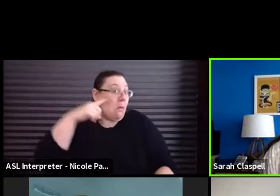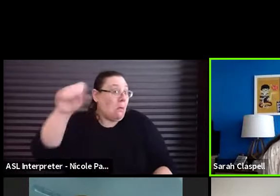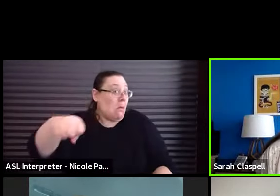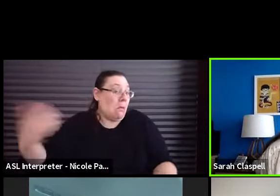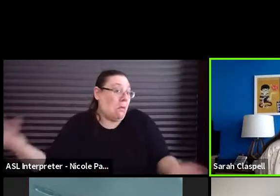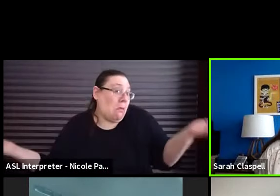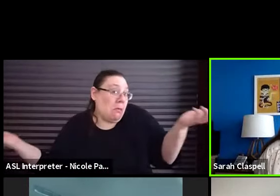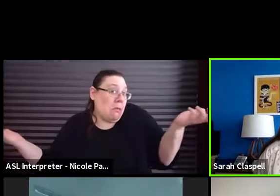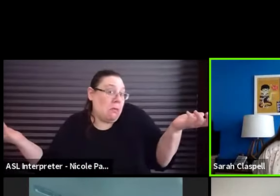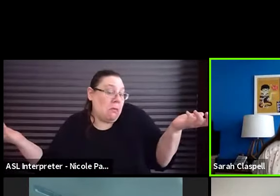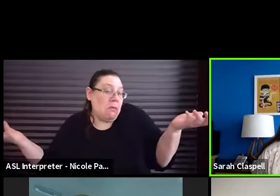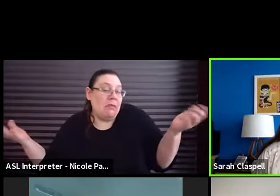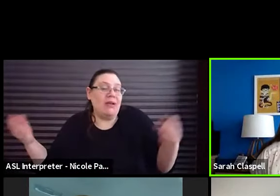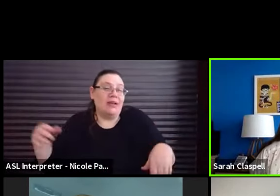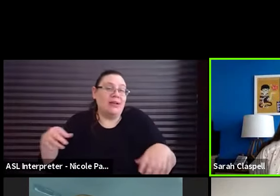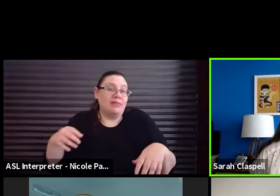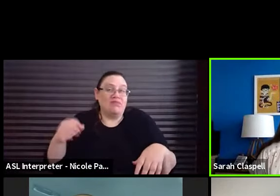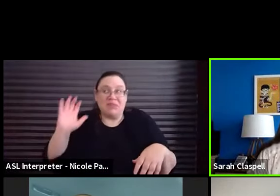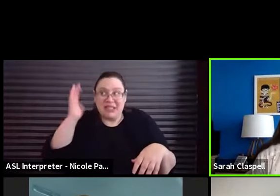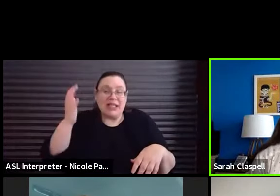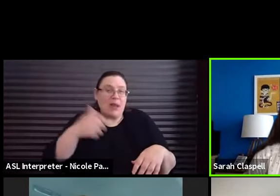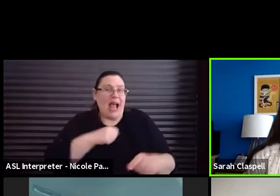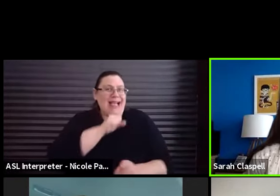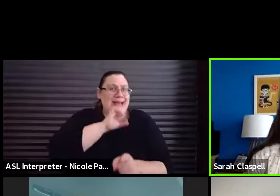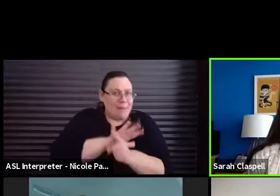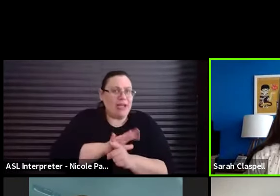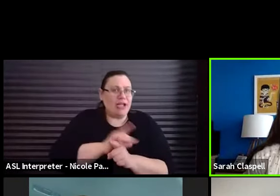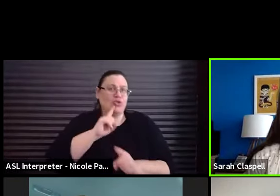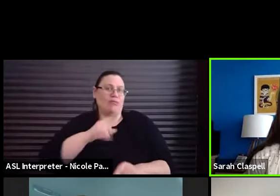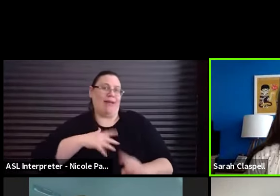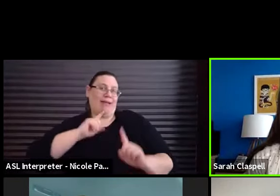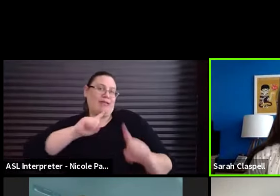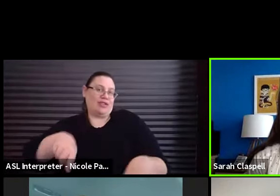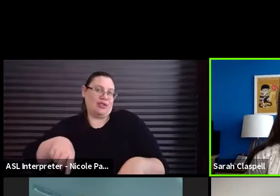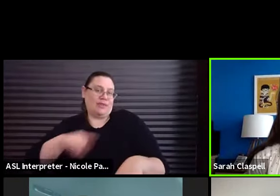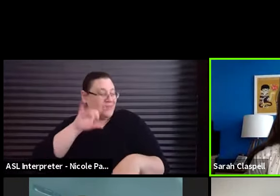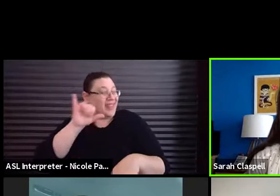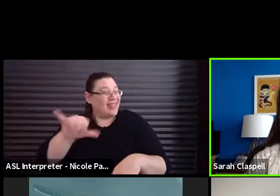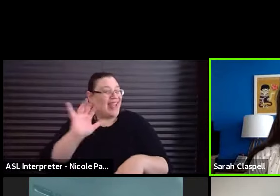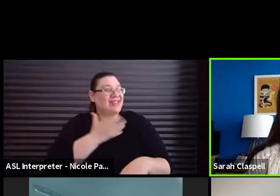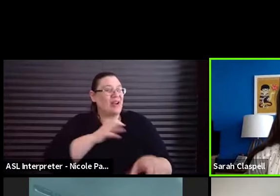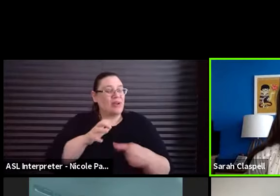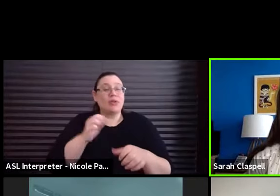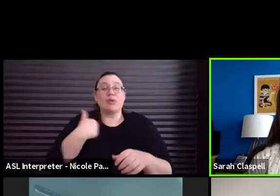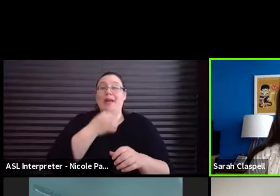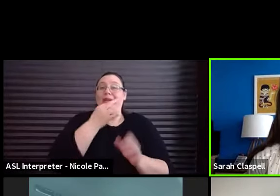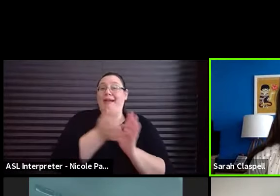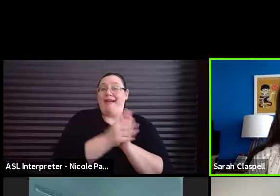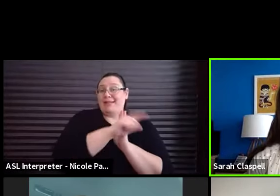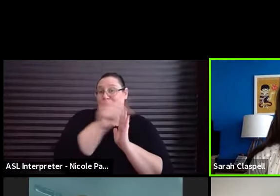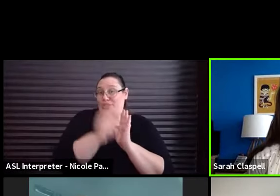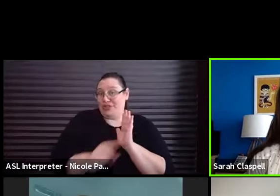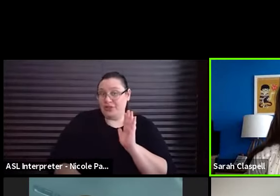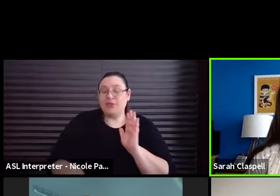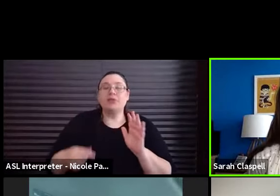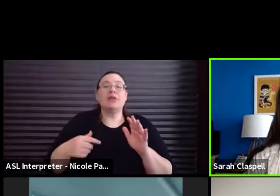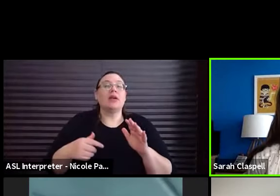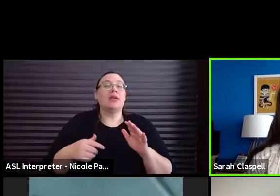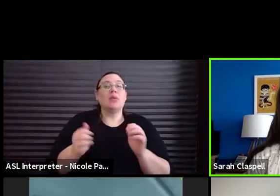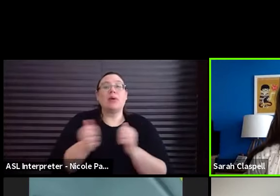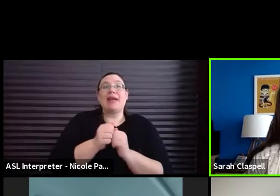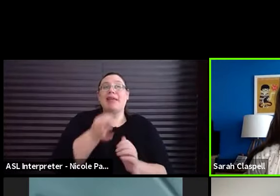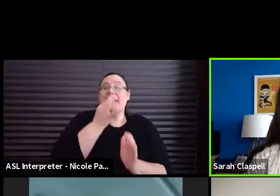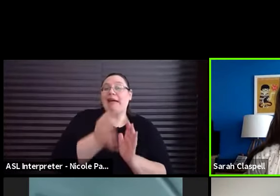I sounded committed. So that's, uh, what we're going to do. We're experts. We're taking, uh, expert questions.